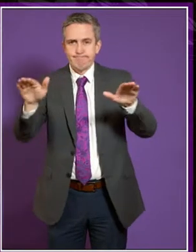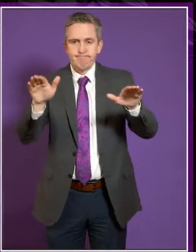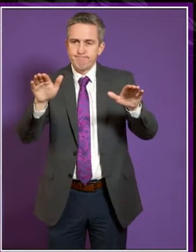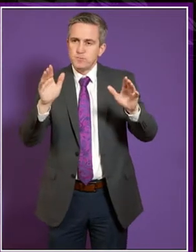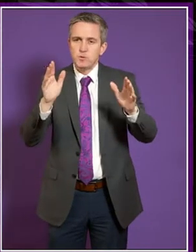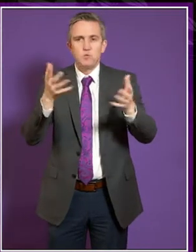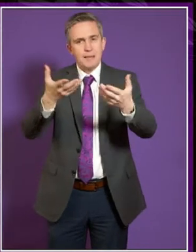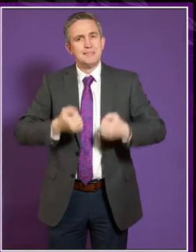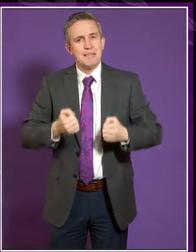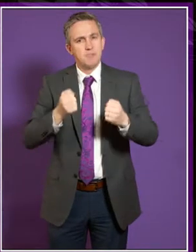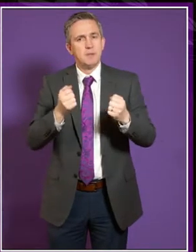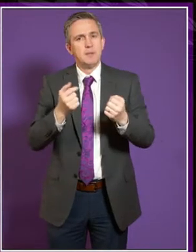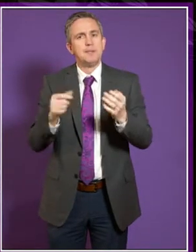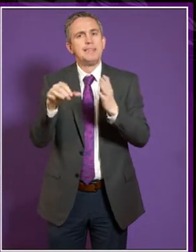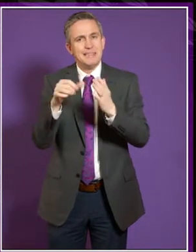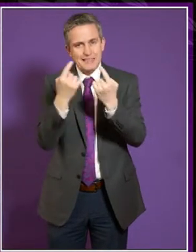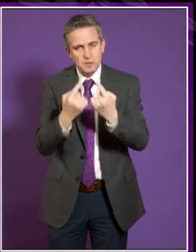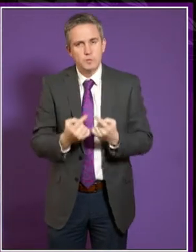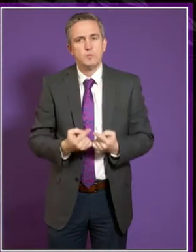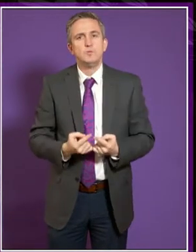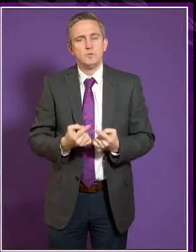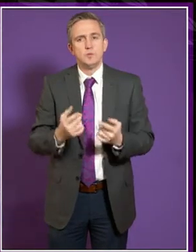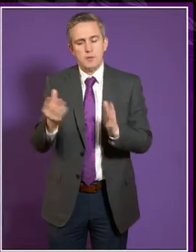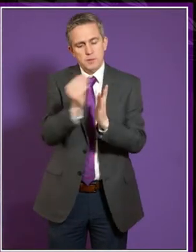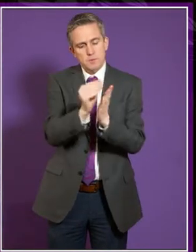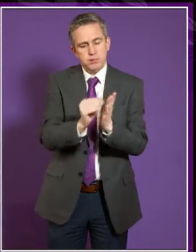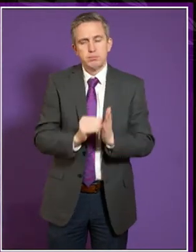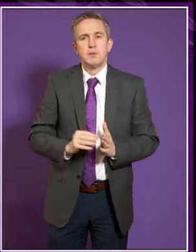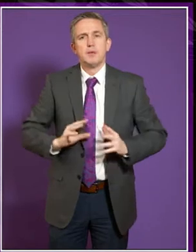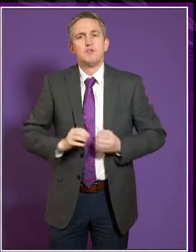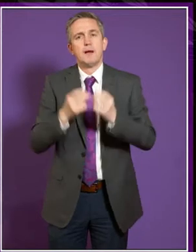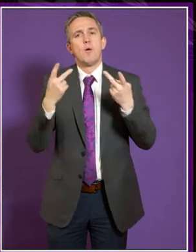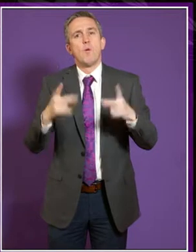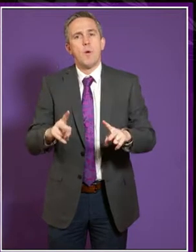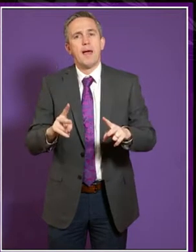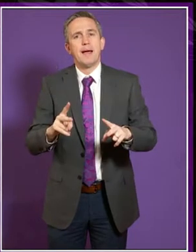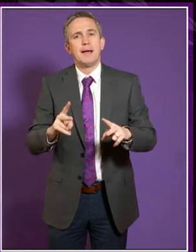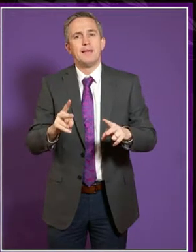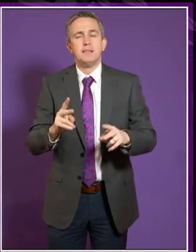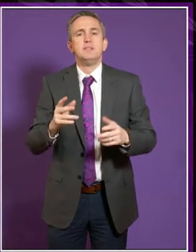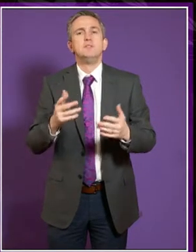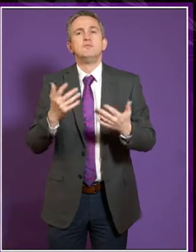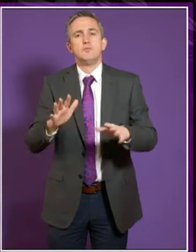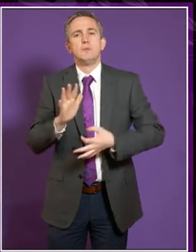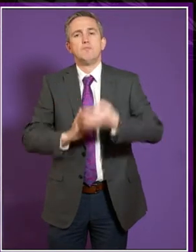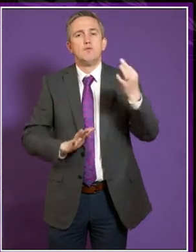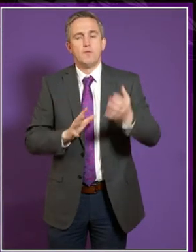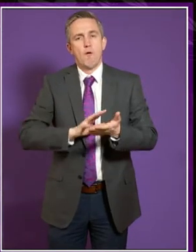issues really seriously and therefore developing a kind of mechanism by which culture change can take place.